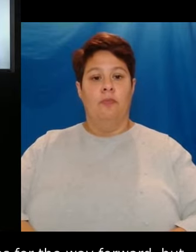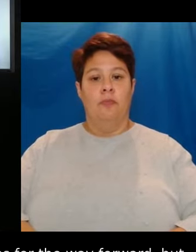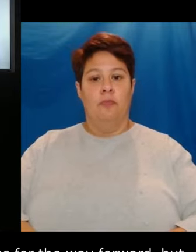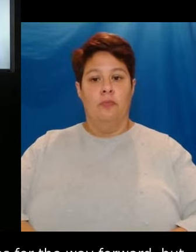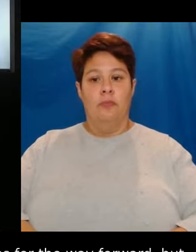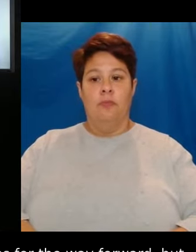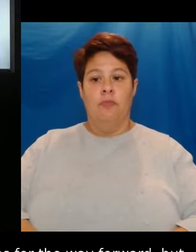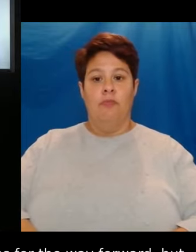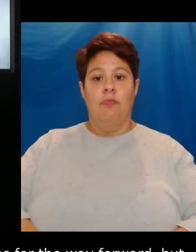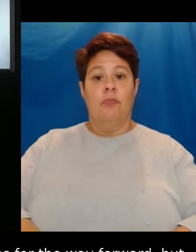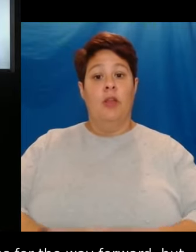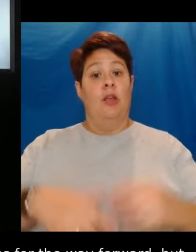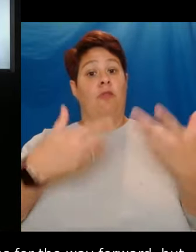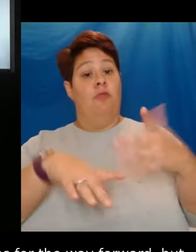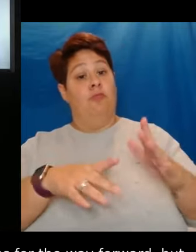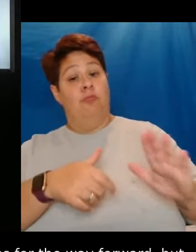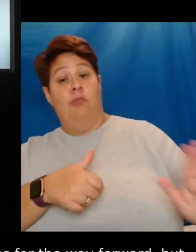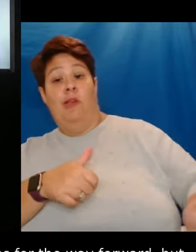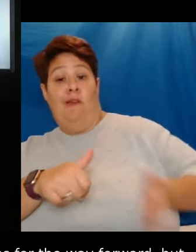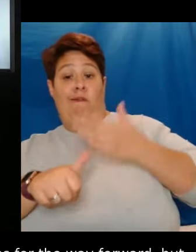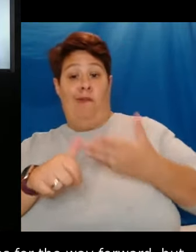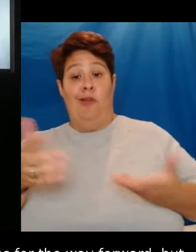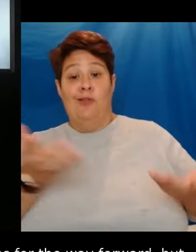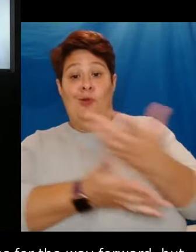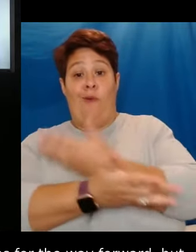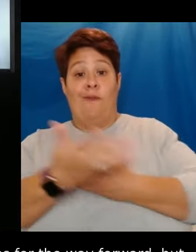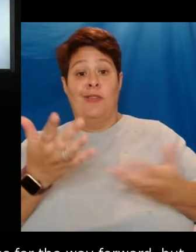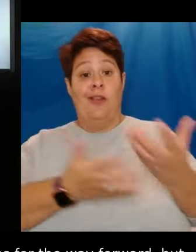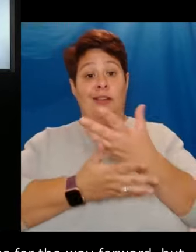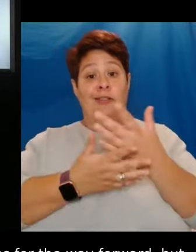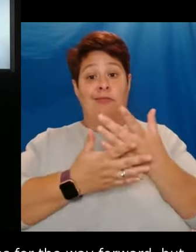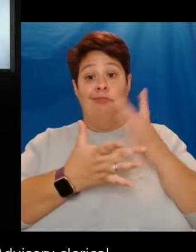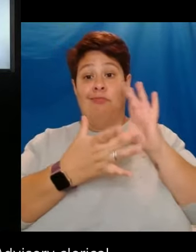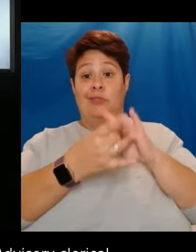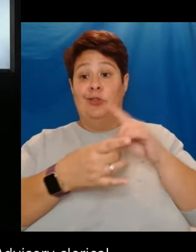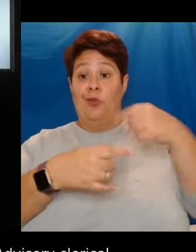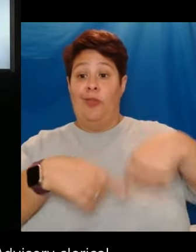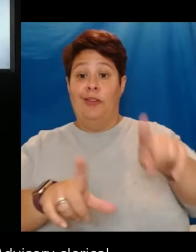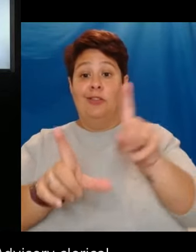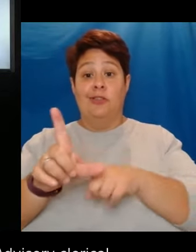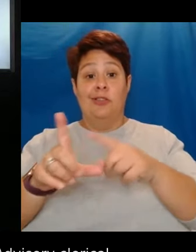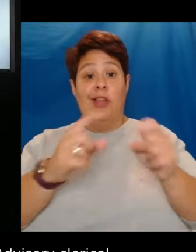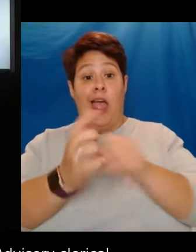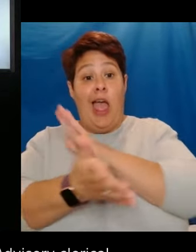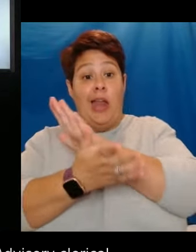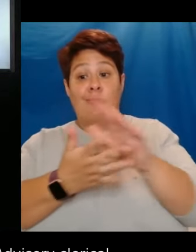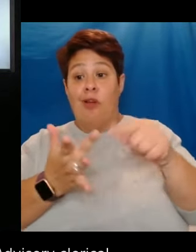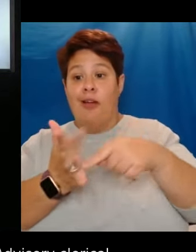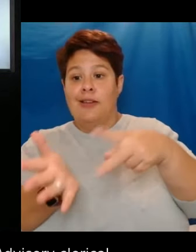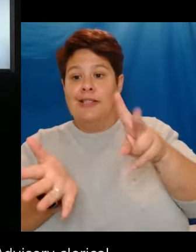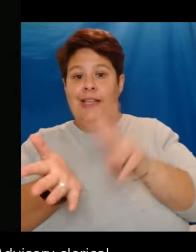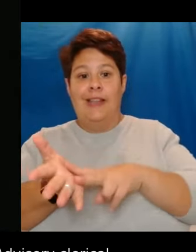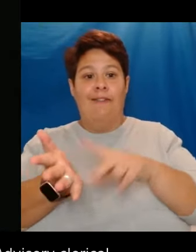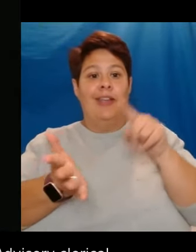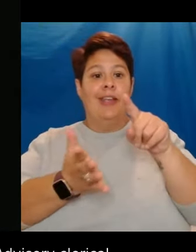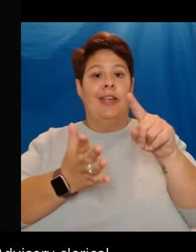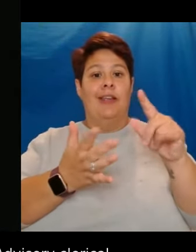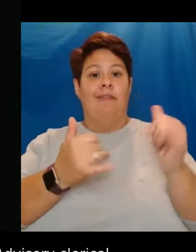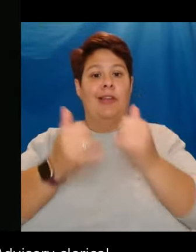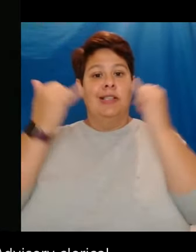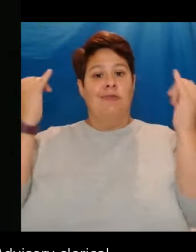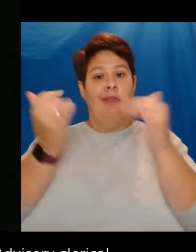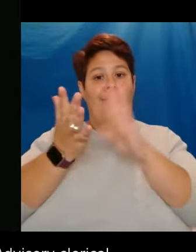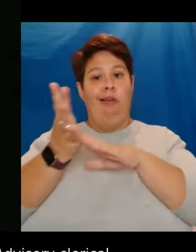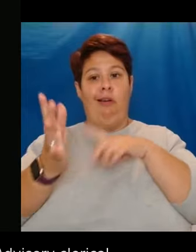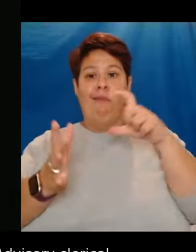From my very first conversation about this year's Edinburgh TV Festival, the McTaggart was front of mind. Because